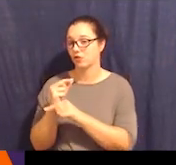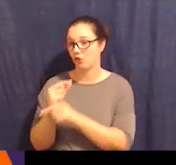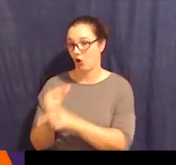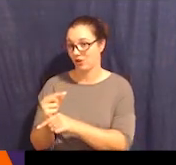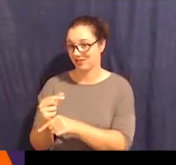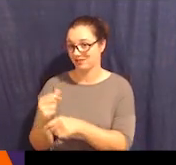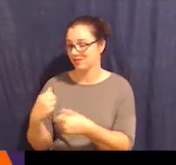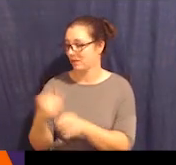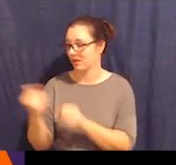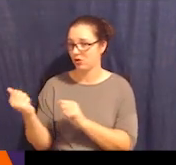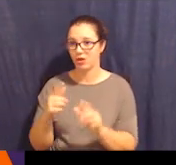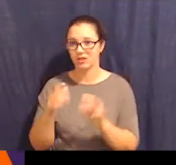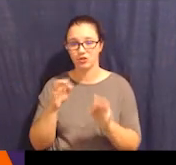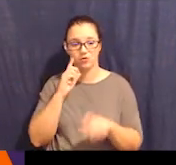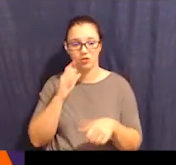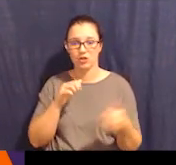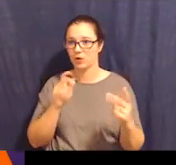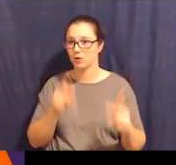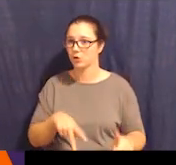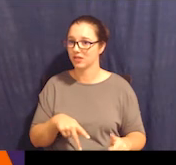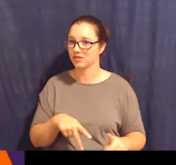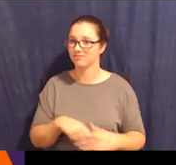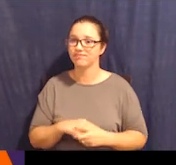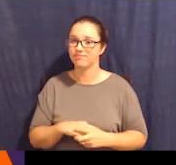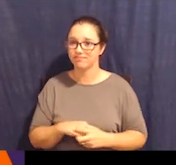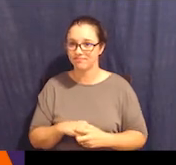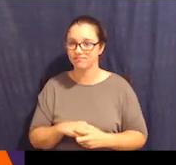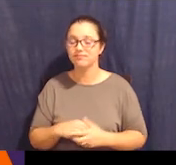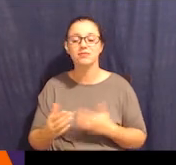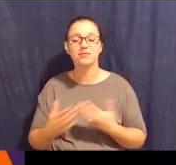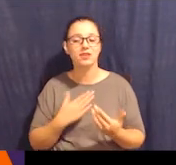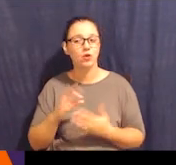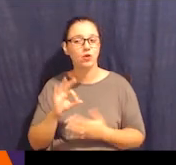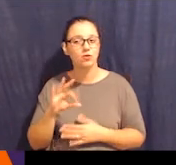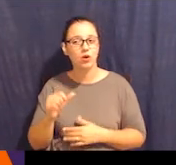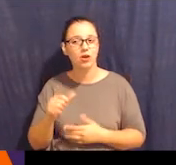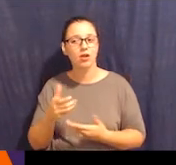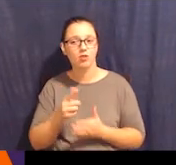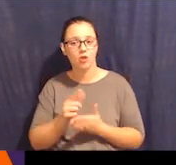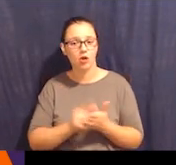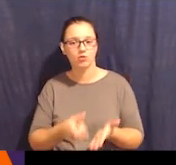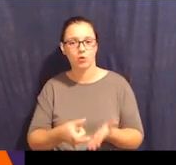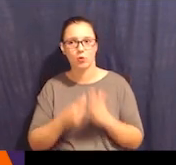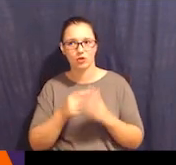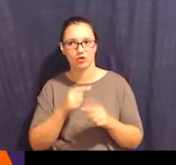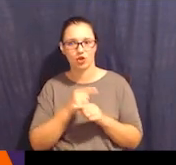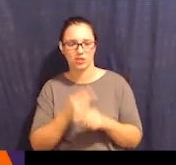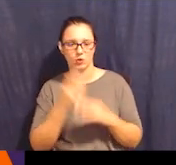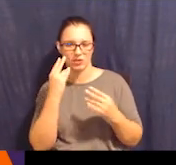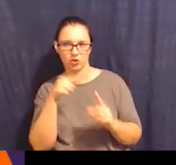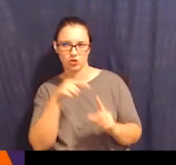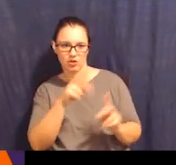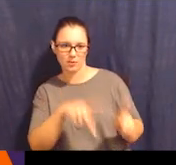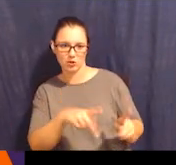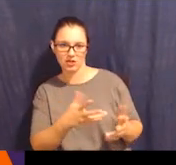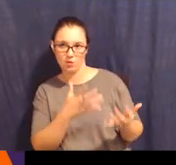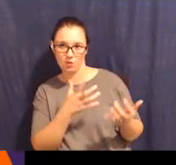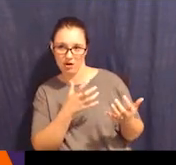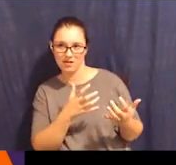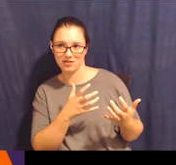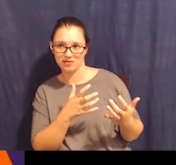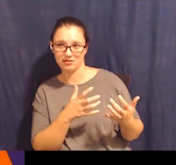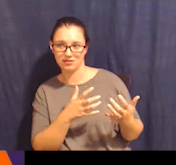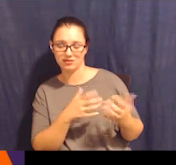though Florida law does require the guardian to consider what the person wants and to honor that and whenever